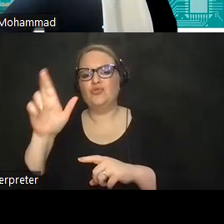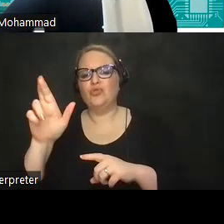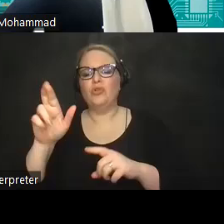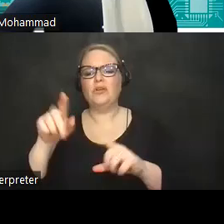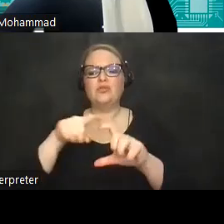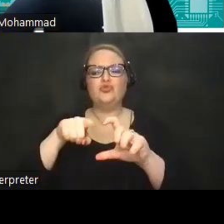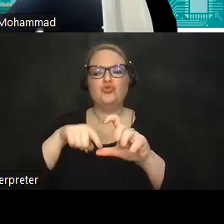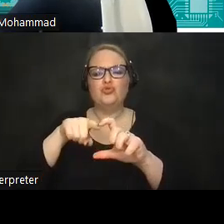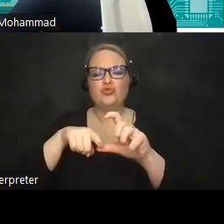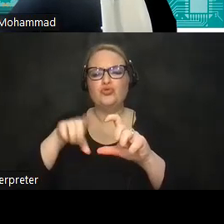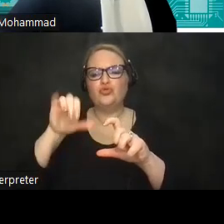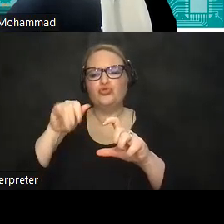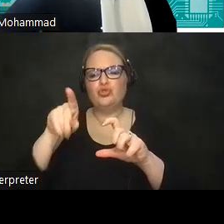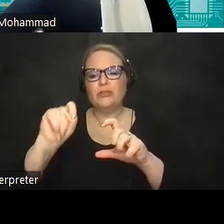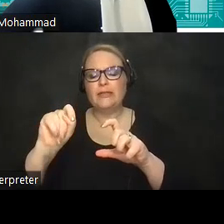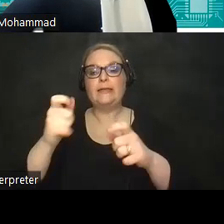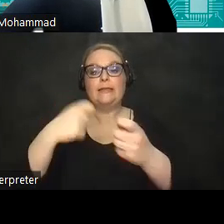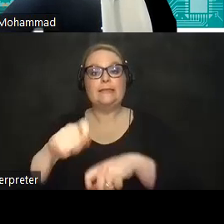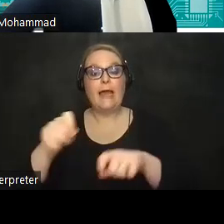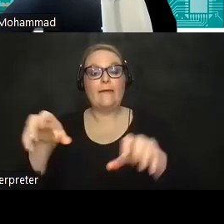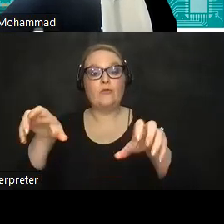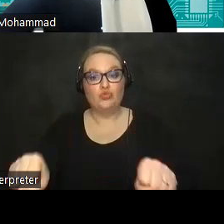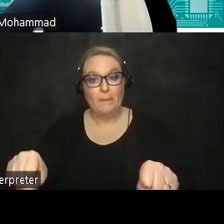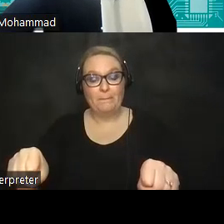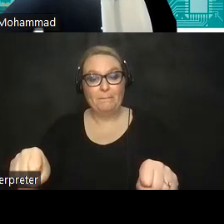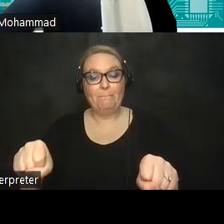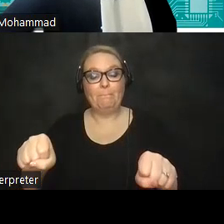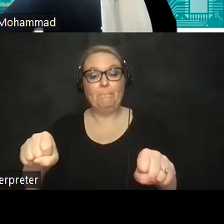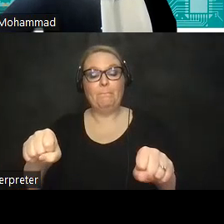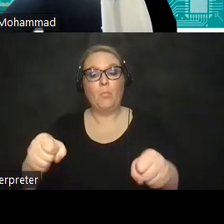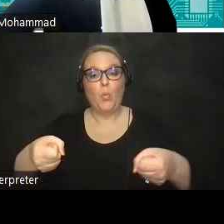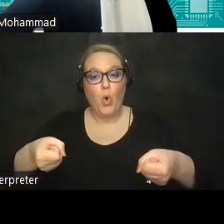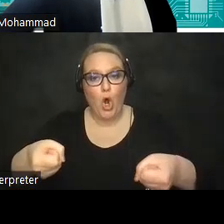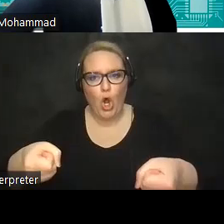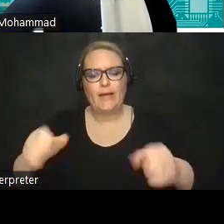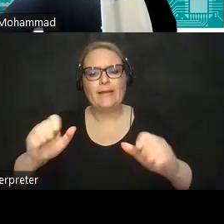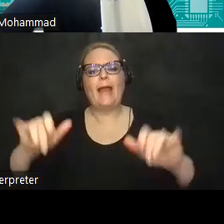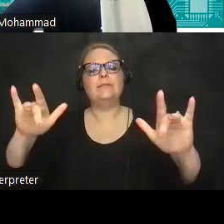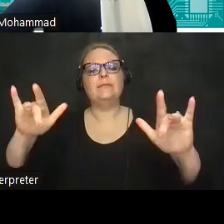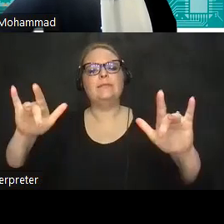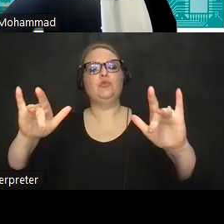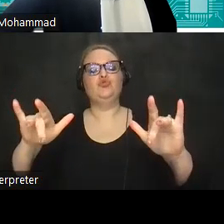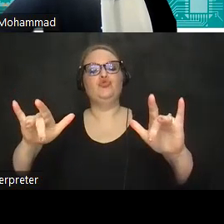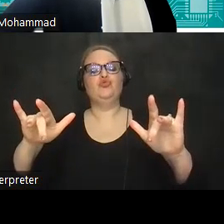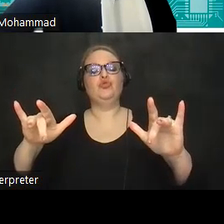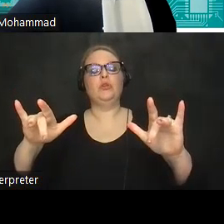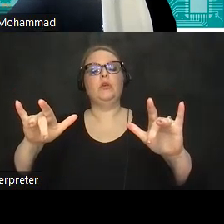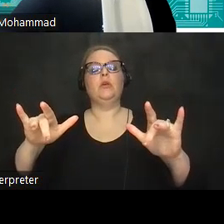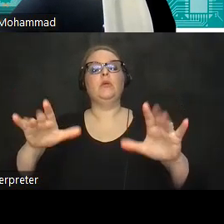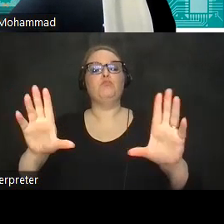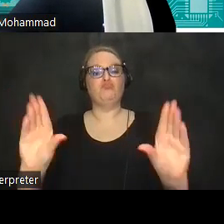gripping the and adding strength to the walker individual can just simply touch and the brakes will be applied